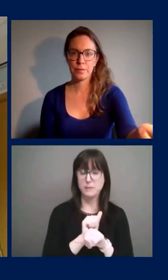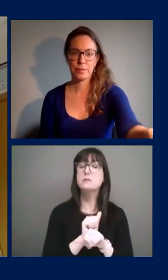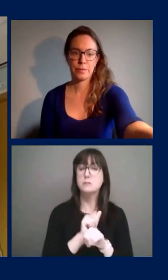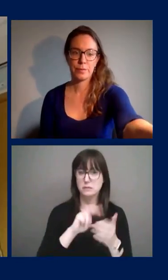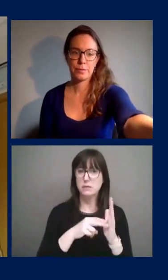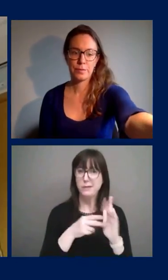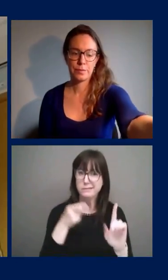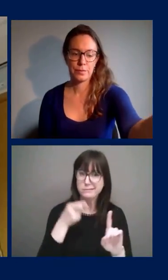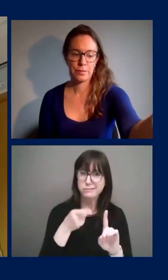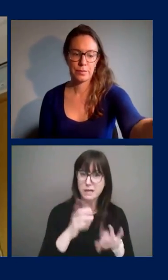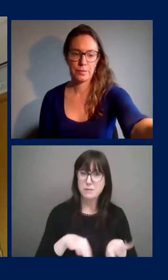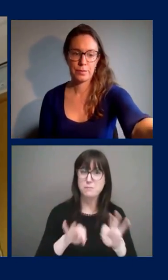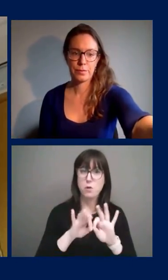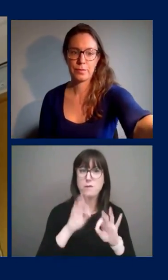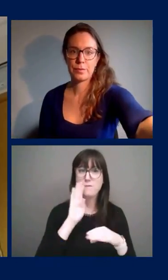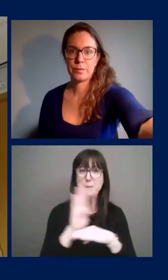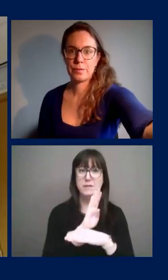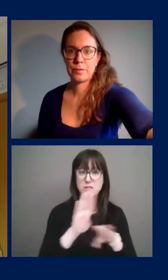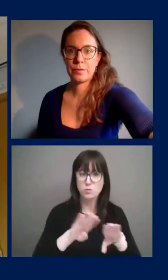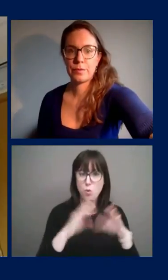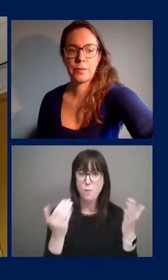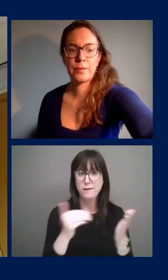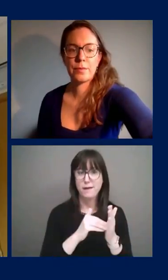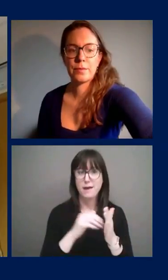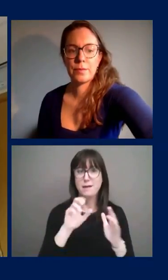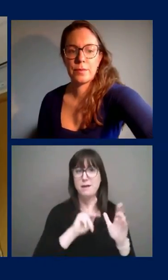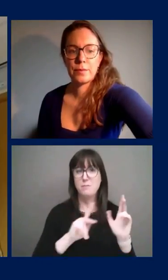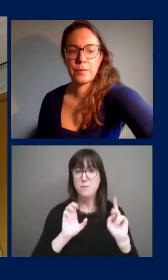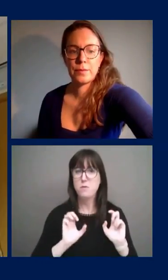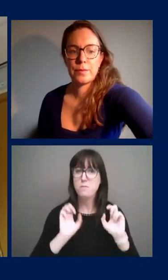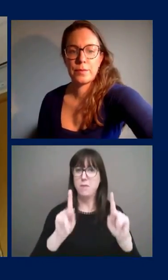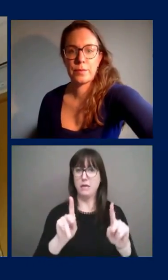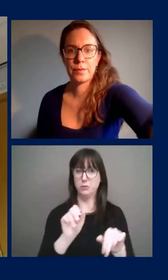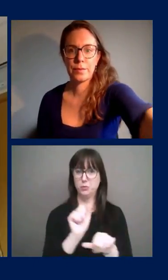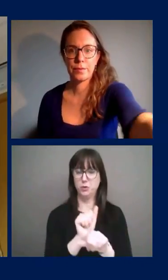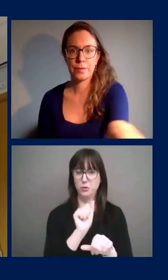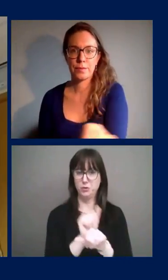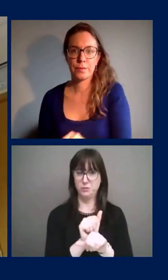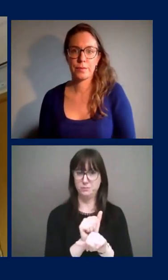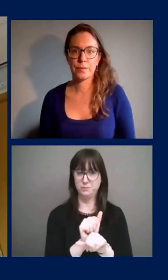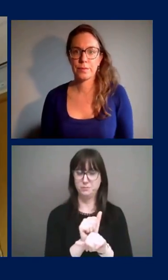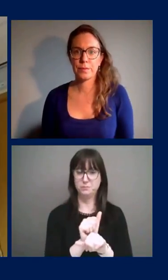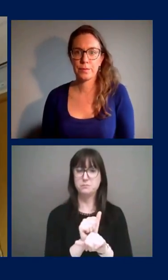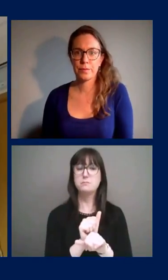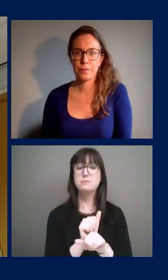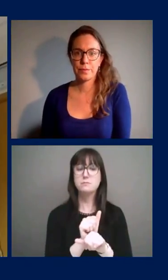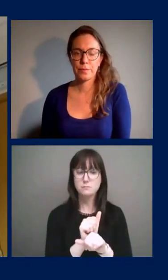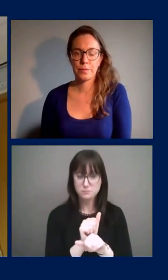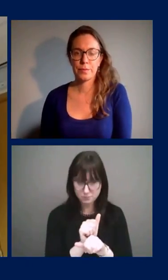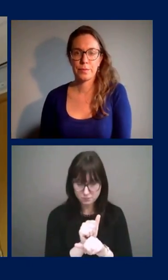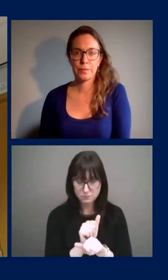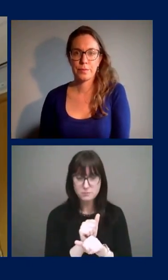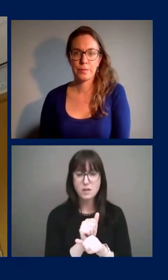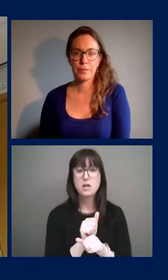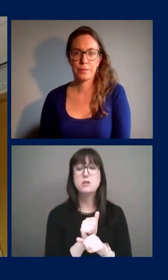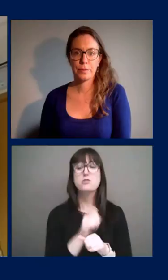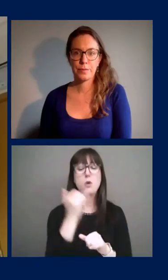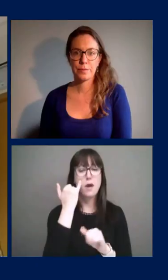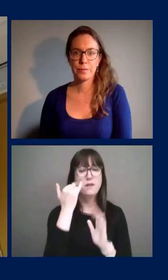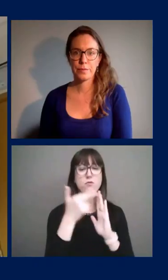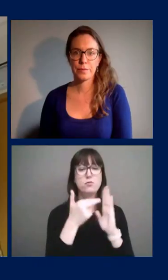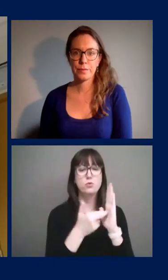businesses, right. And, and getting people back to work. And, and so, uh, each of these lessening of restrictions